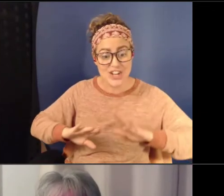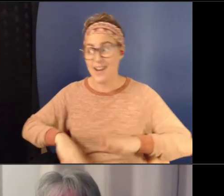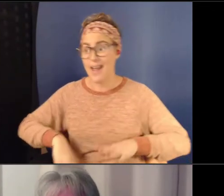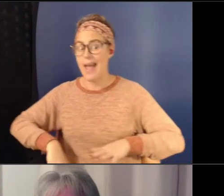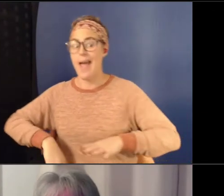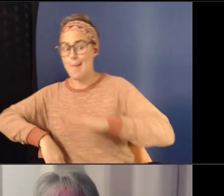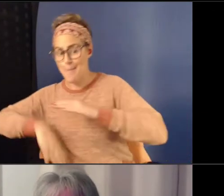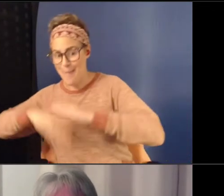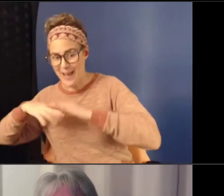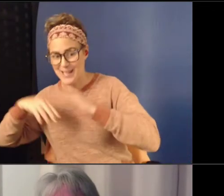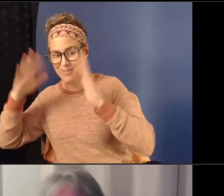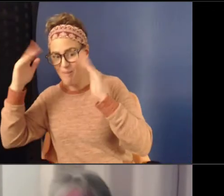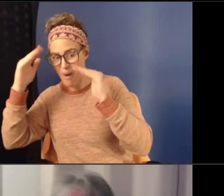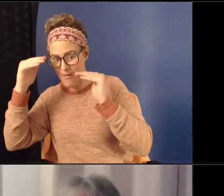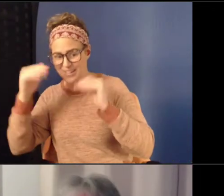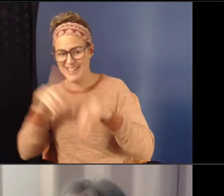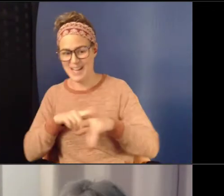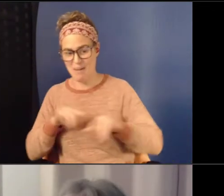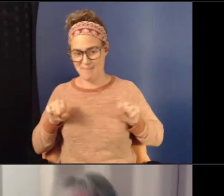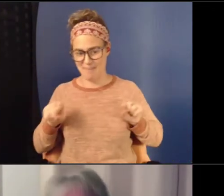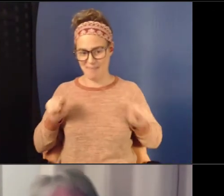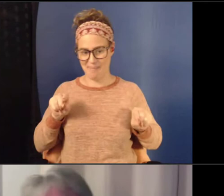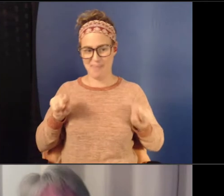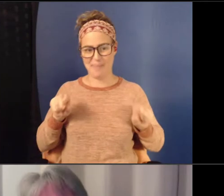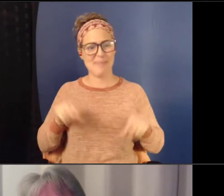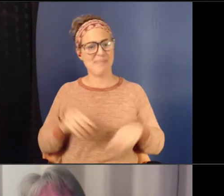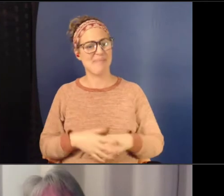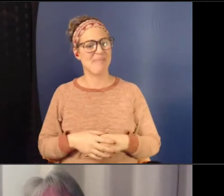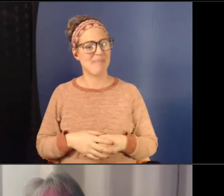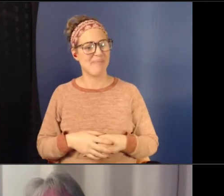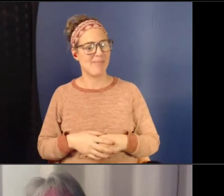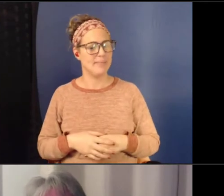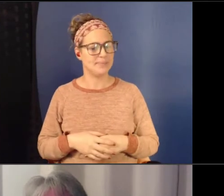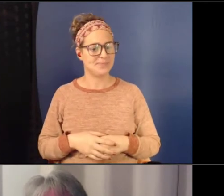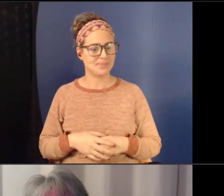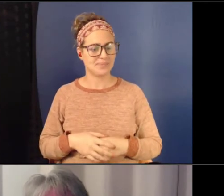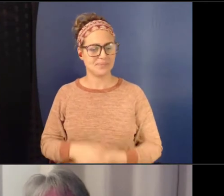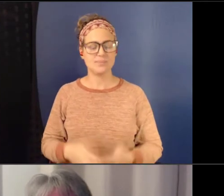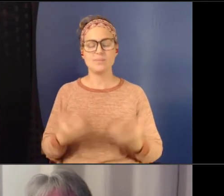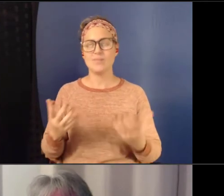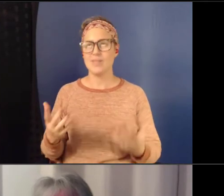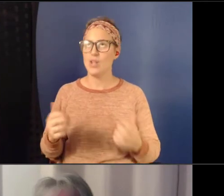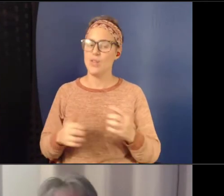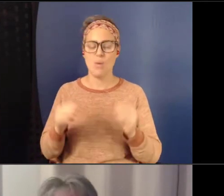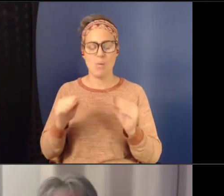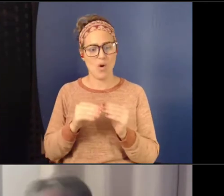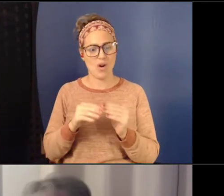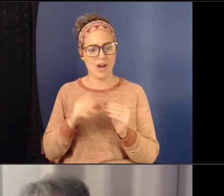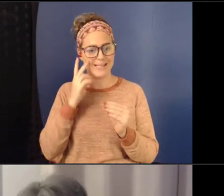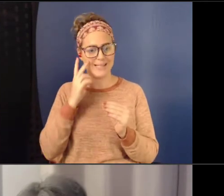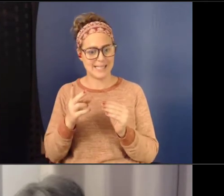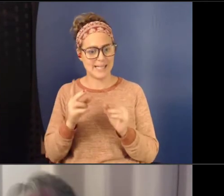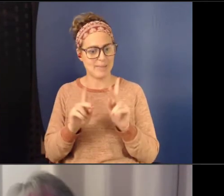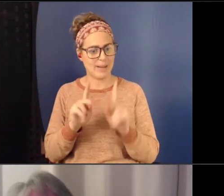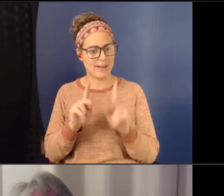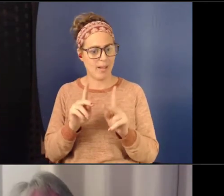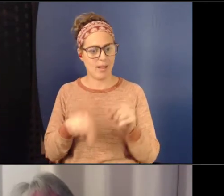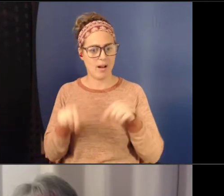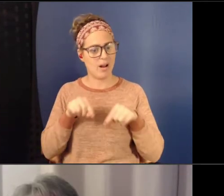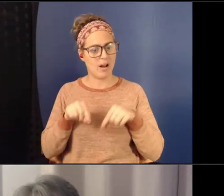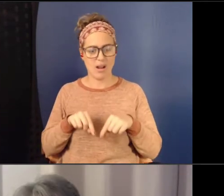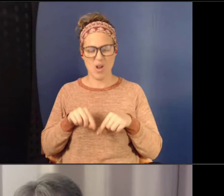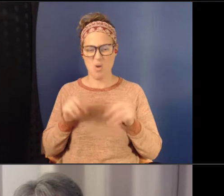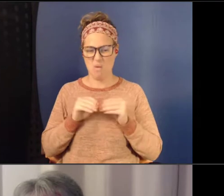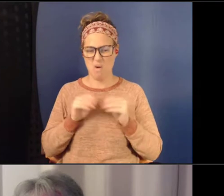the more I see us sliding back to more hateful attitudes